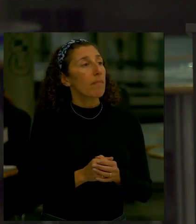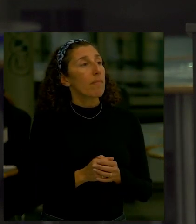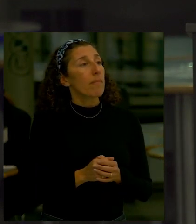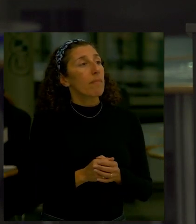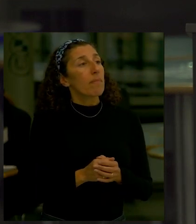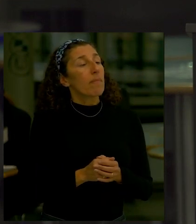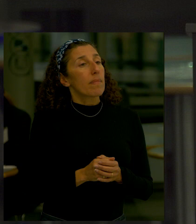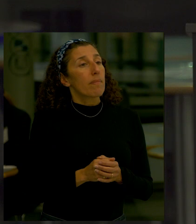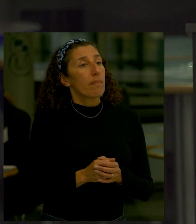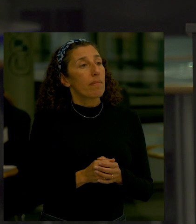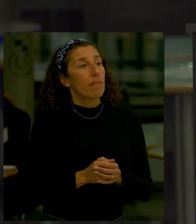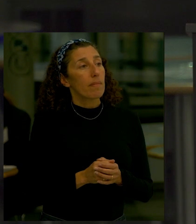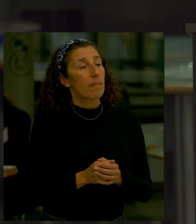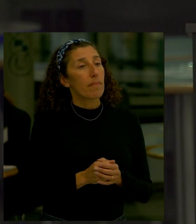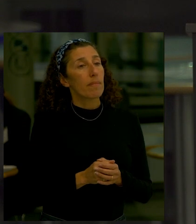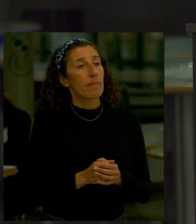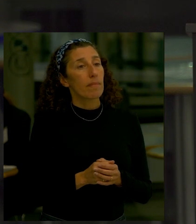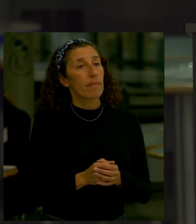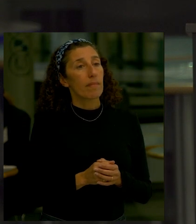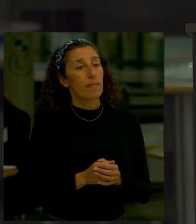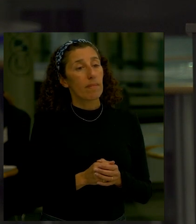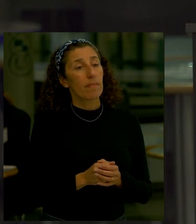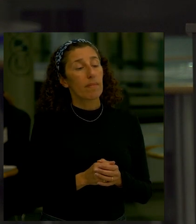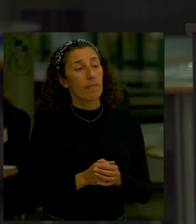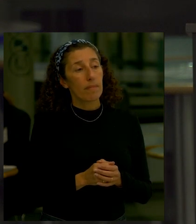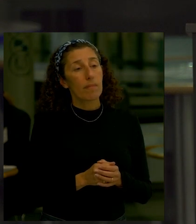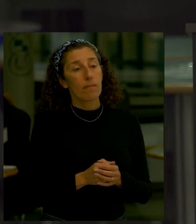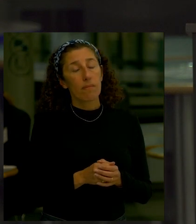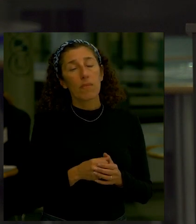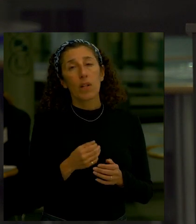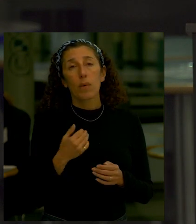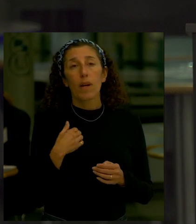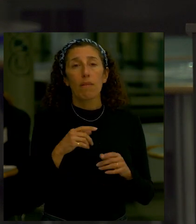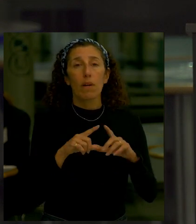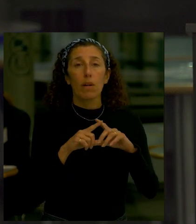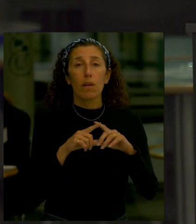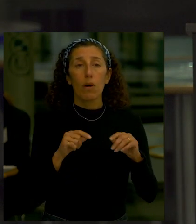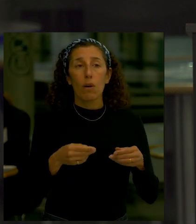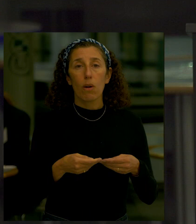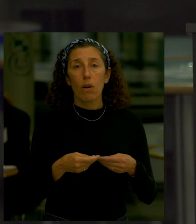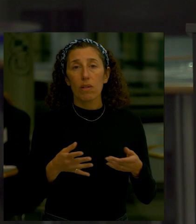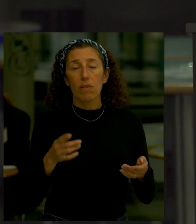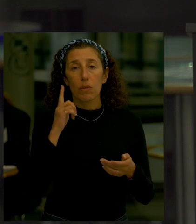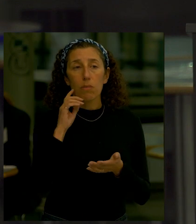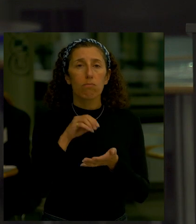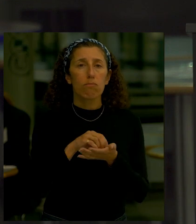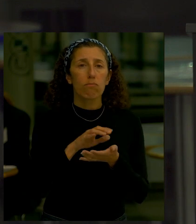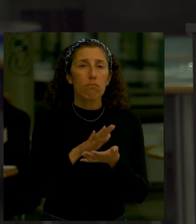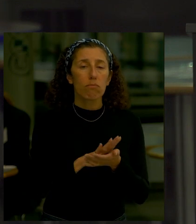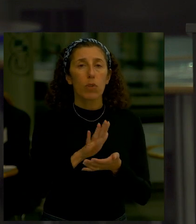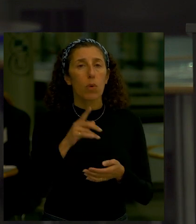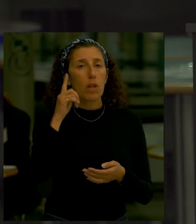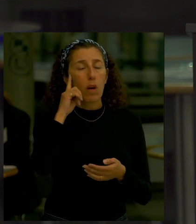to use them cards that as something comes to you during the presentation you may want to jot down what you